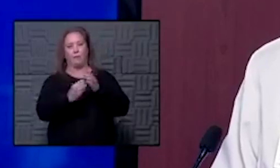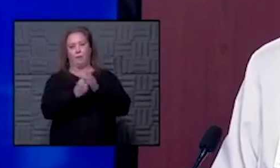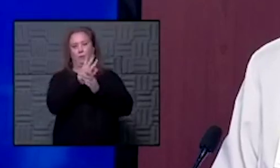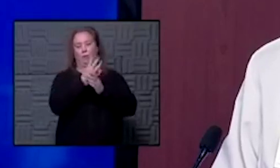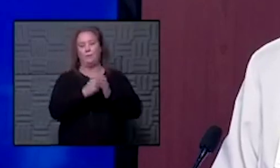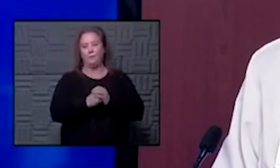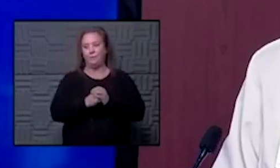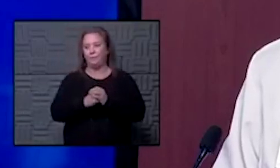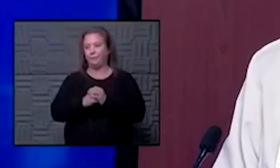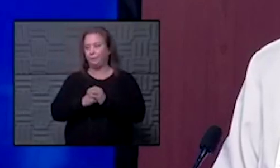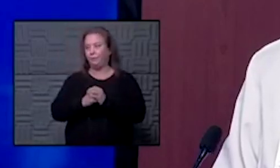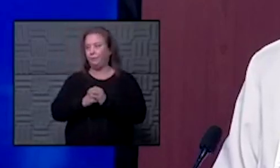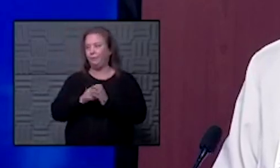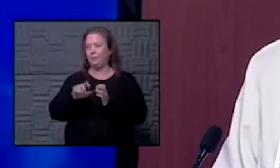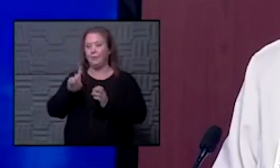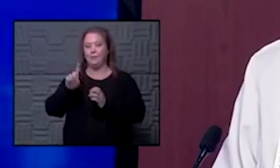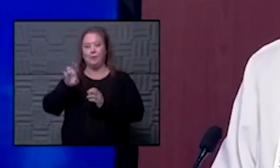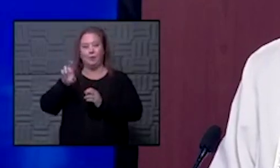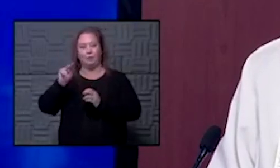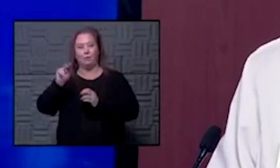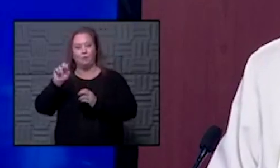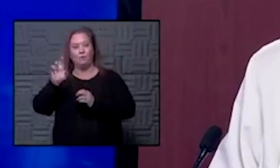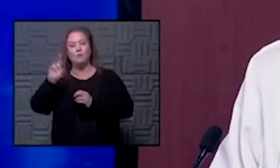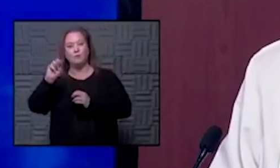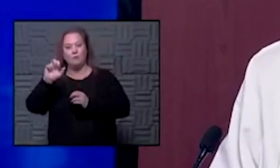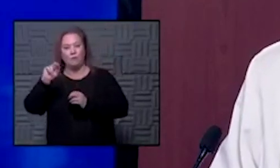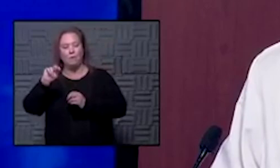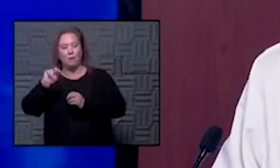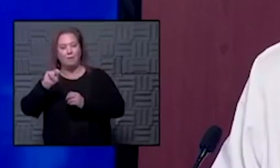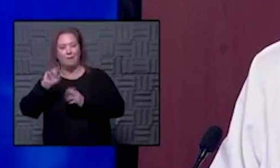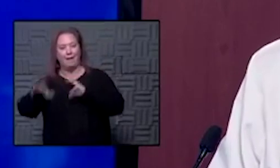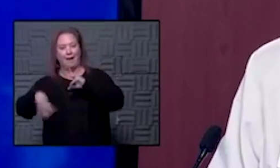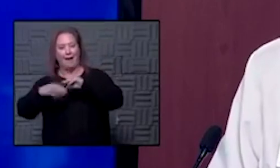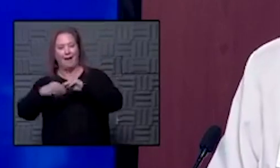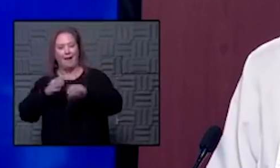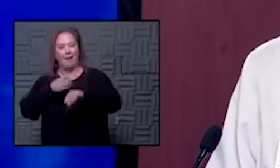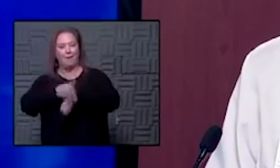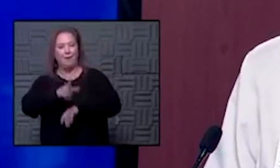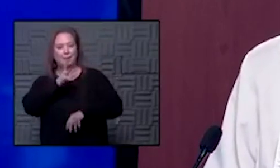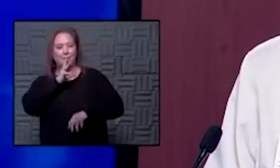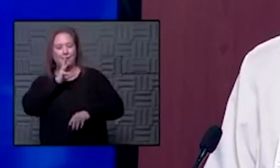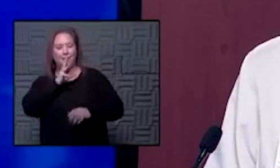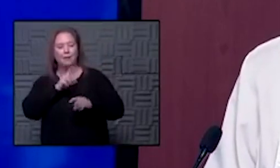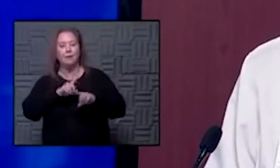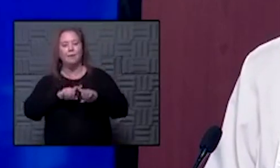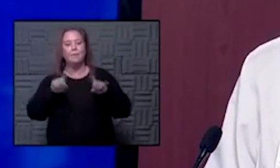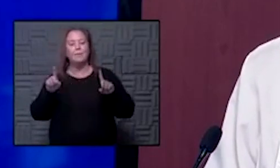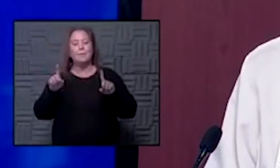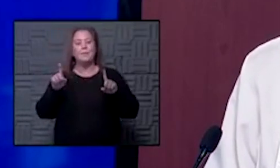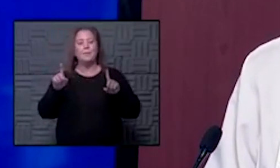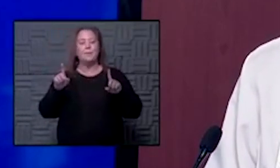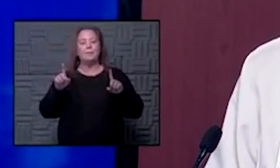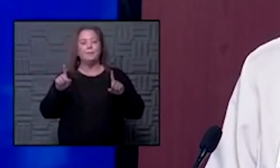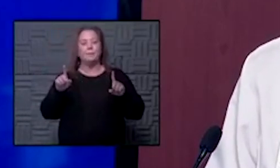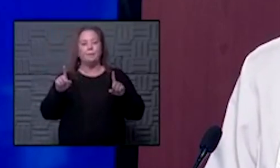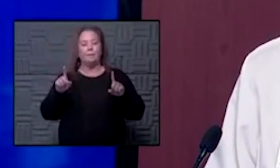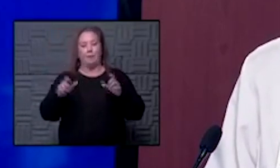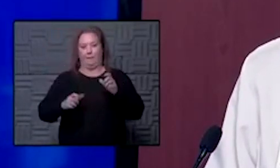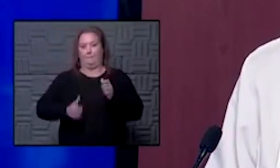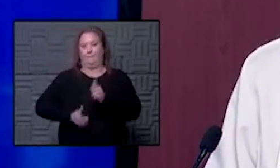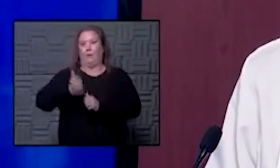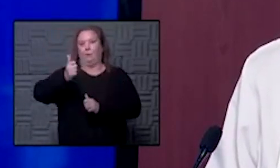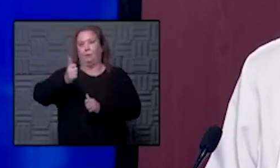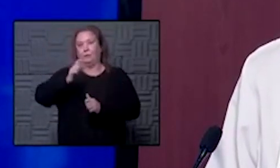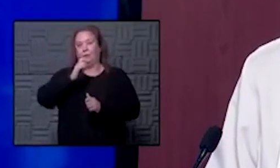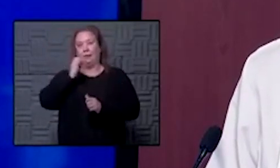start with that and then i'm sure dr norman will have some comments as well so we um like i think most